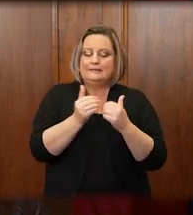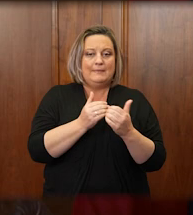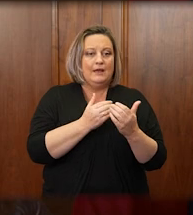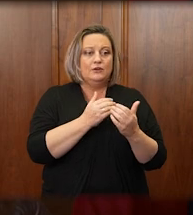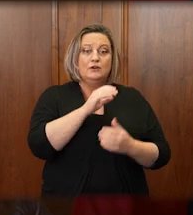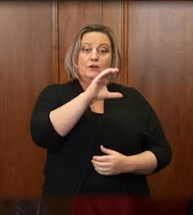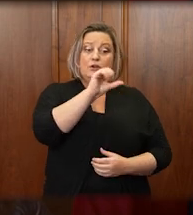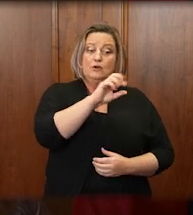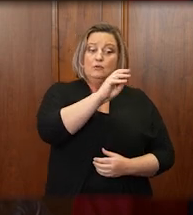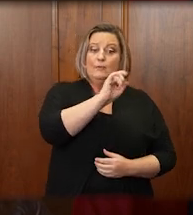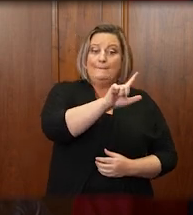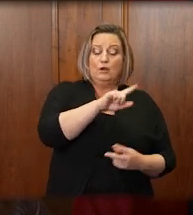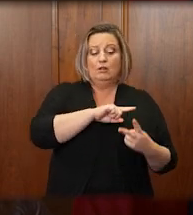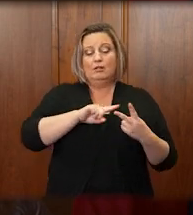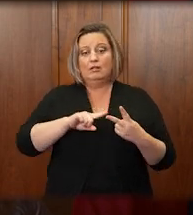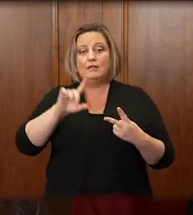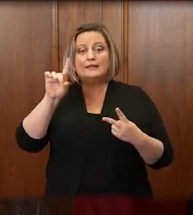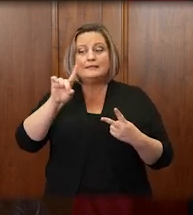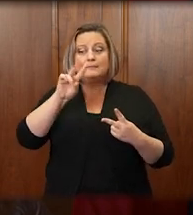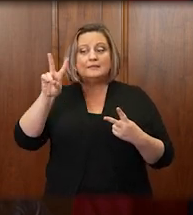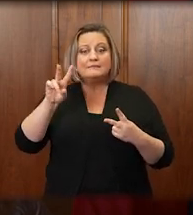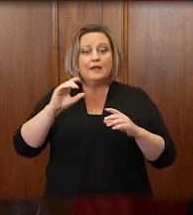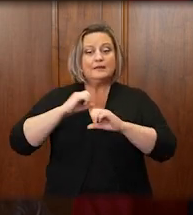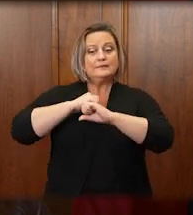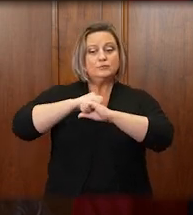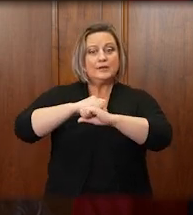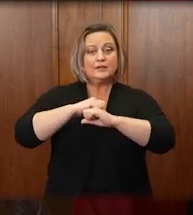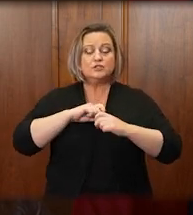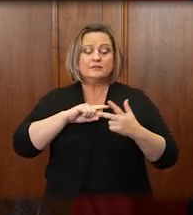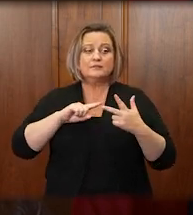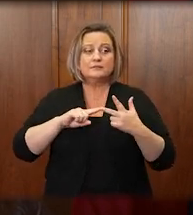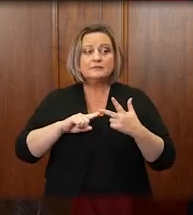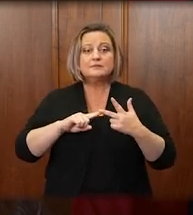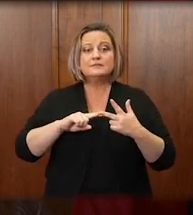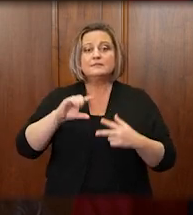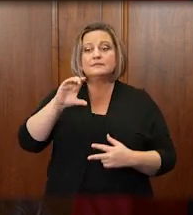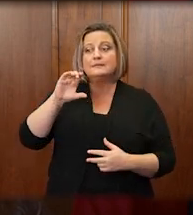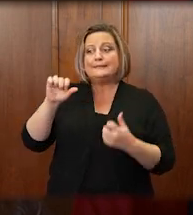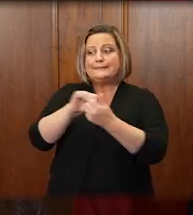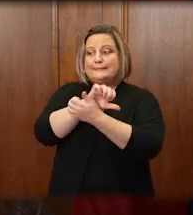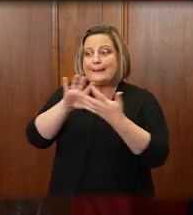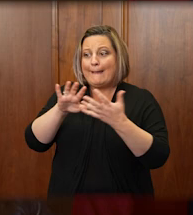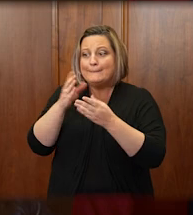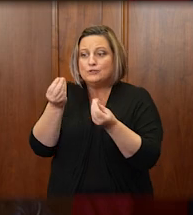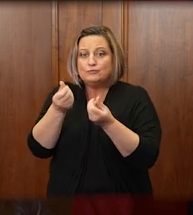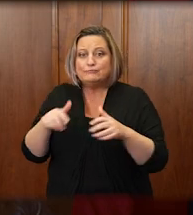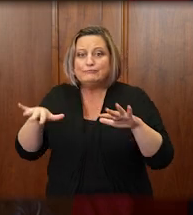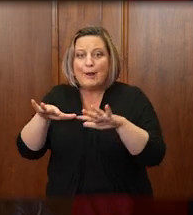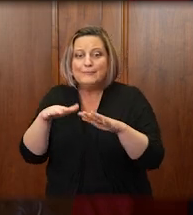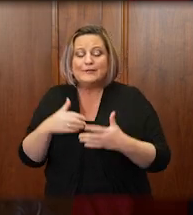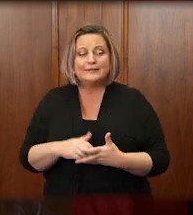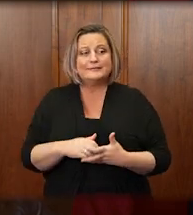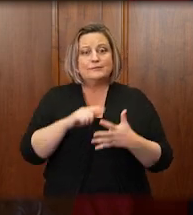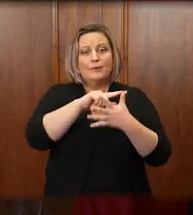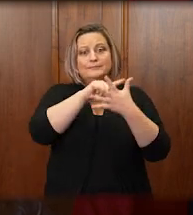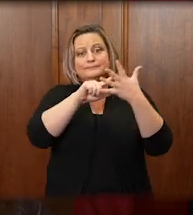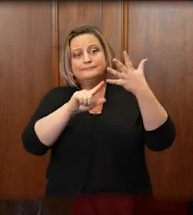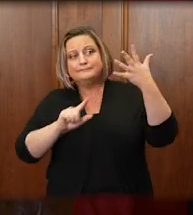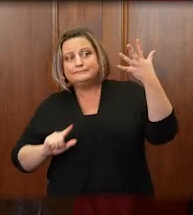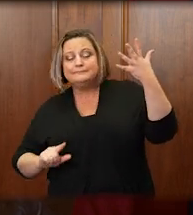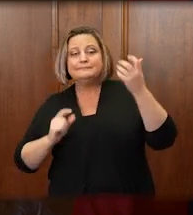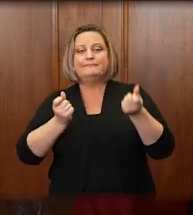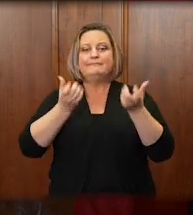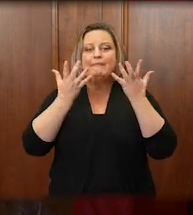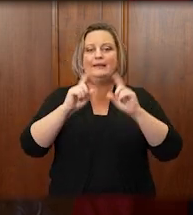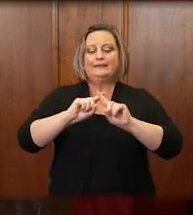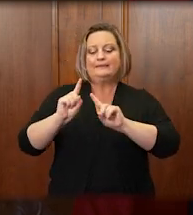charges, domestic violence protection, claims for damages, or any one of the many other types of cases